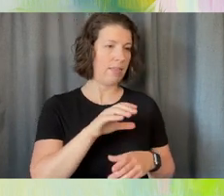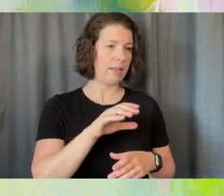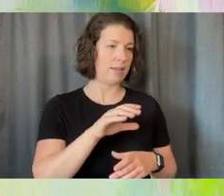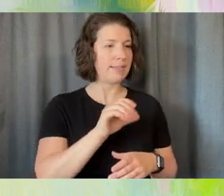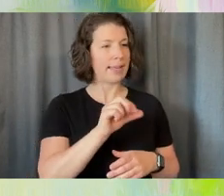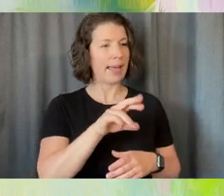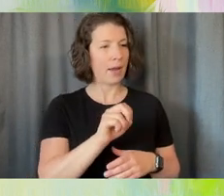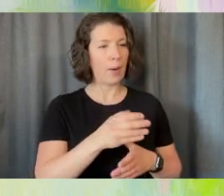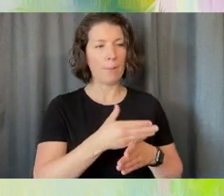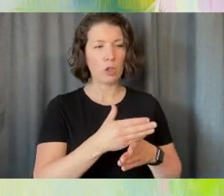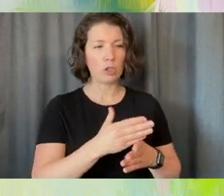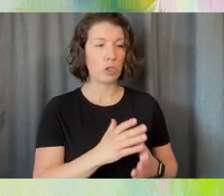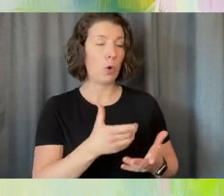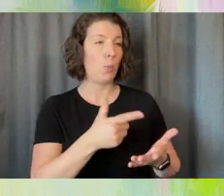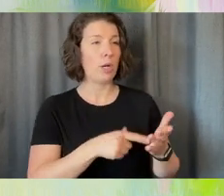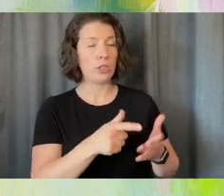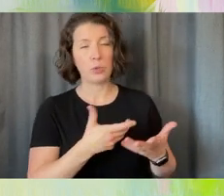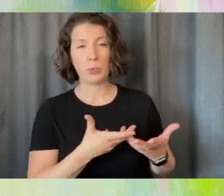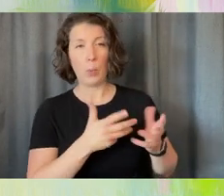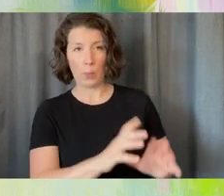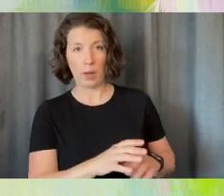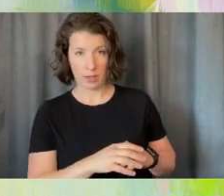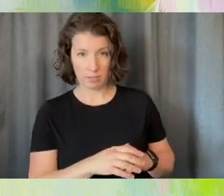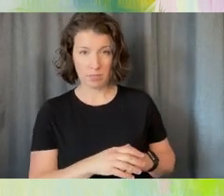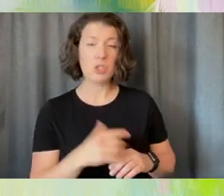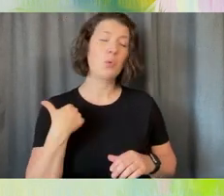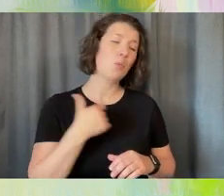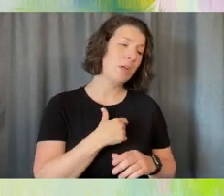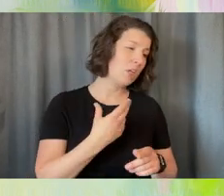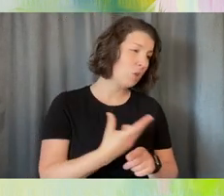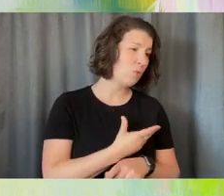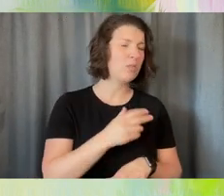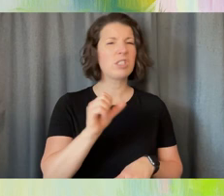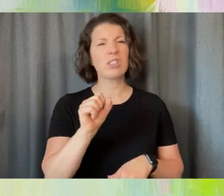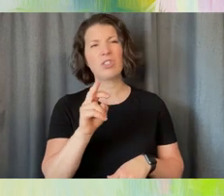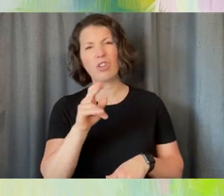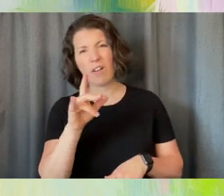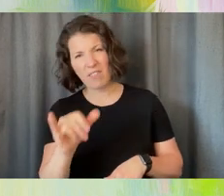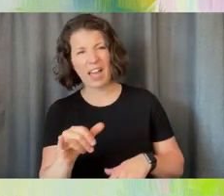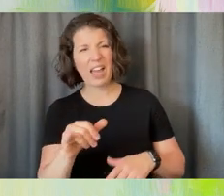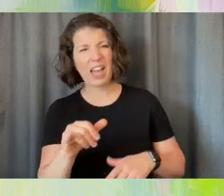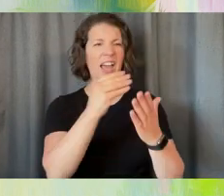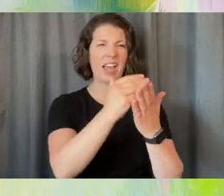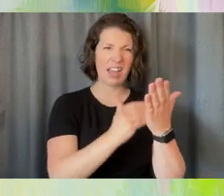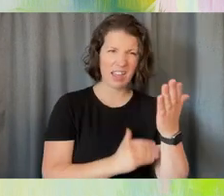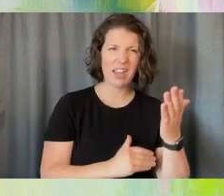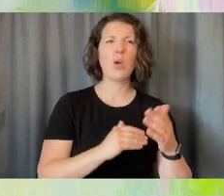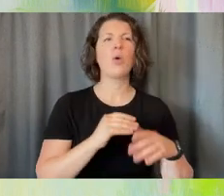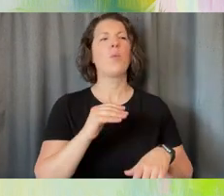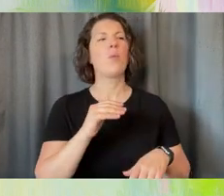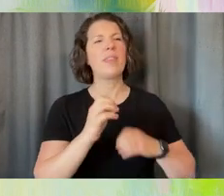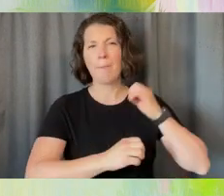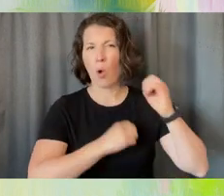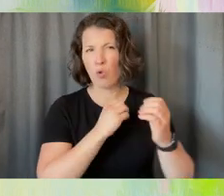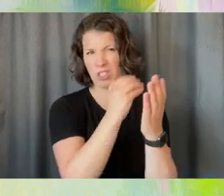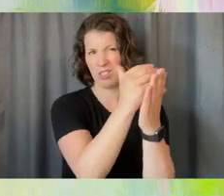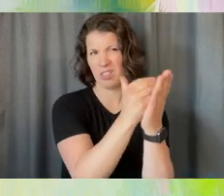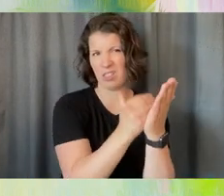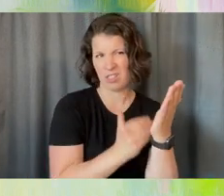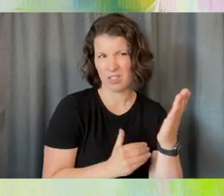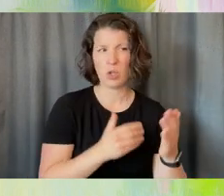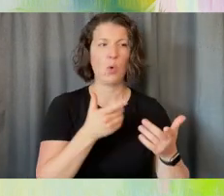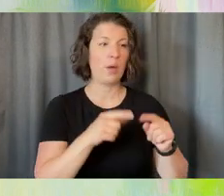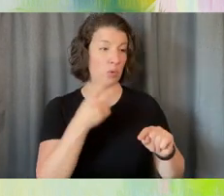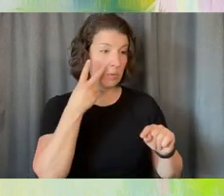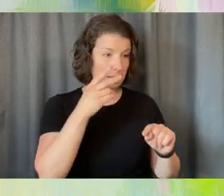used a survey methodology where we had all these emotions listed. So when you see this activity or you see your friend going through this activity, what